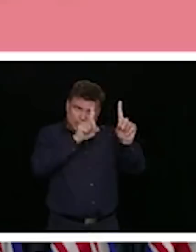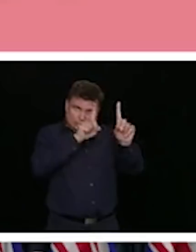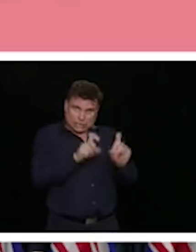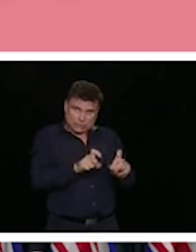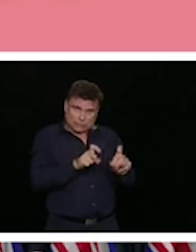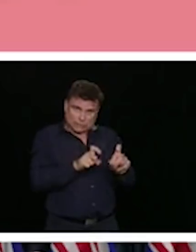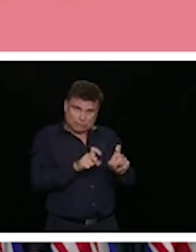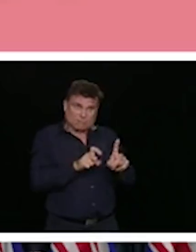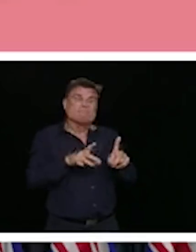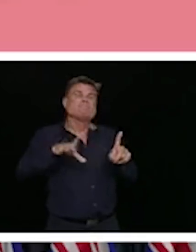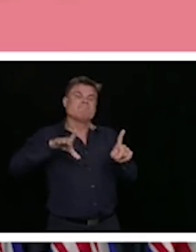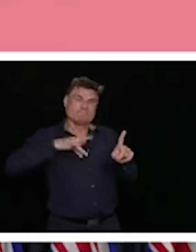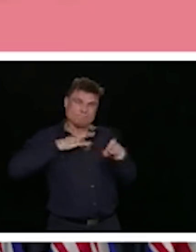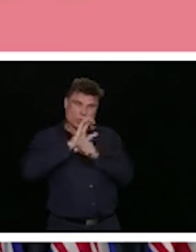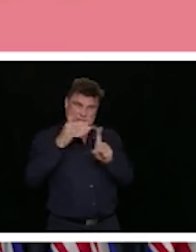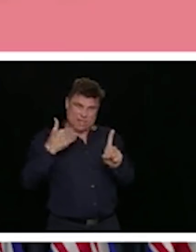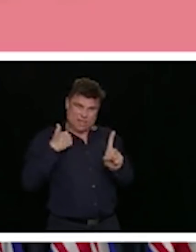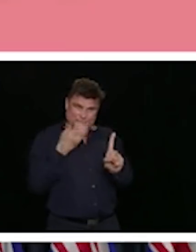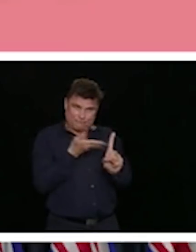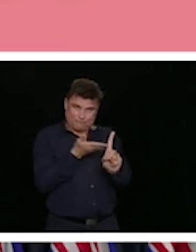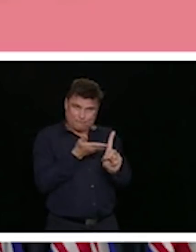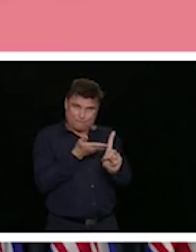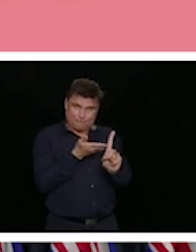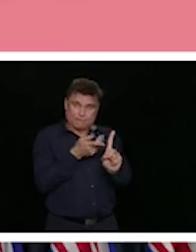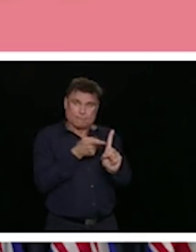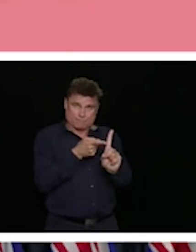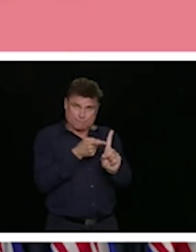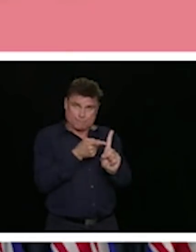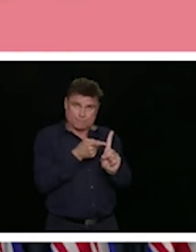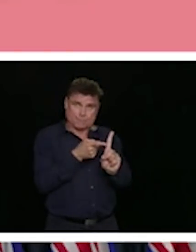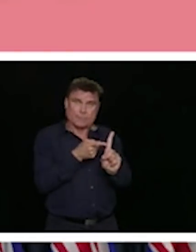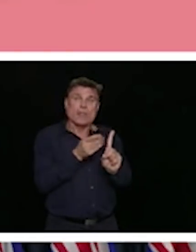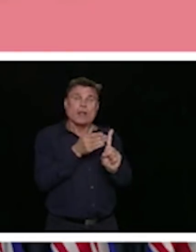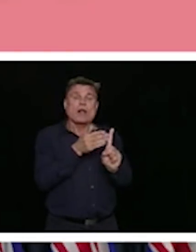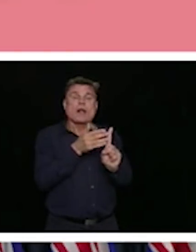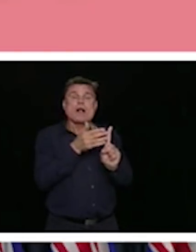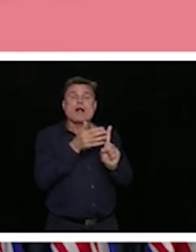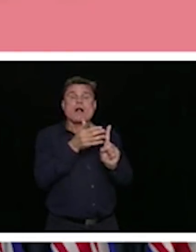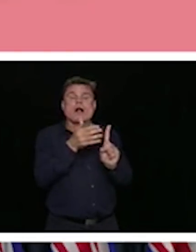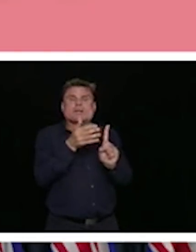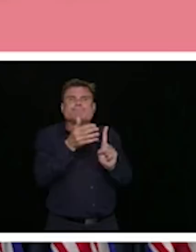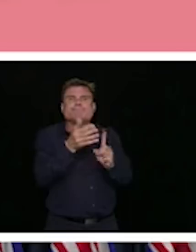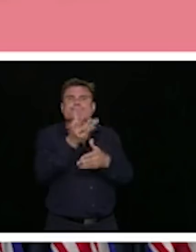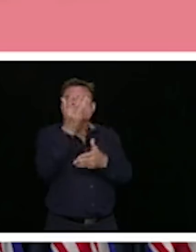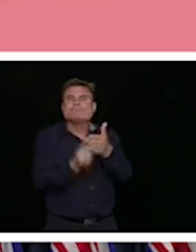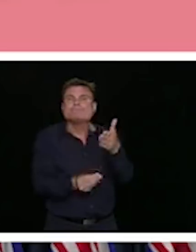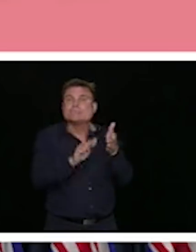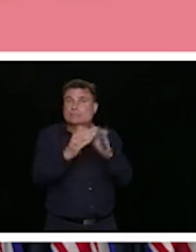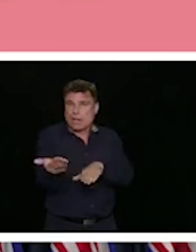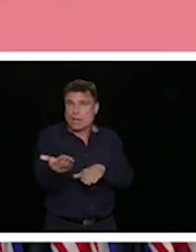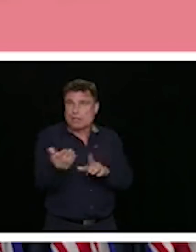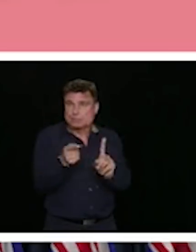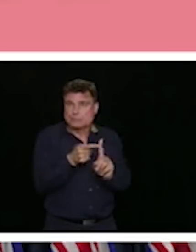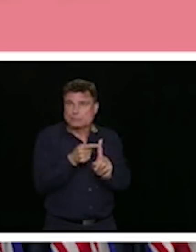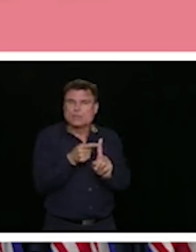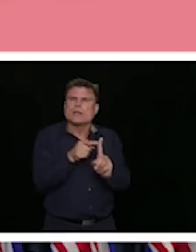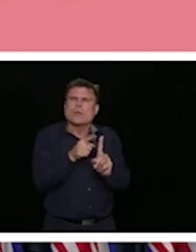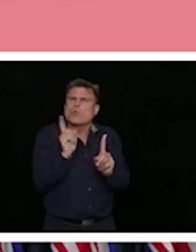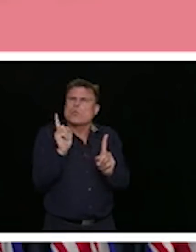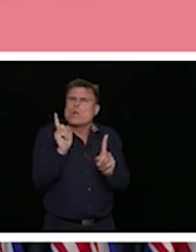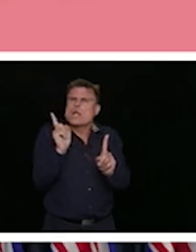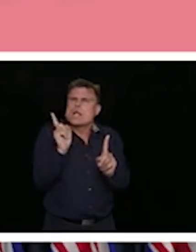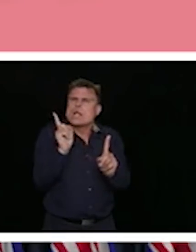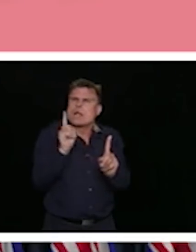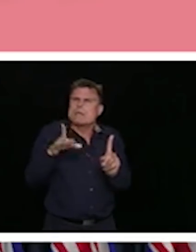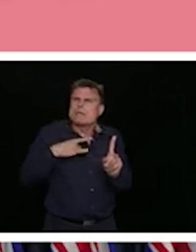about and the different settings where people have been exposed. So overall, and if this data goes